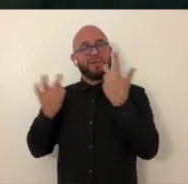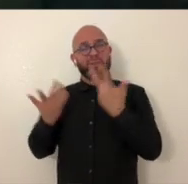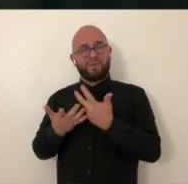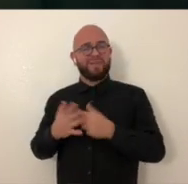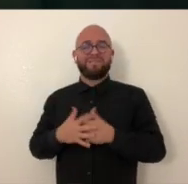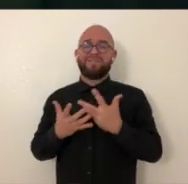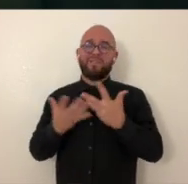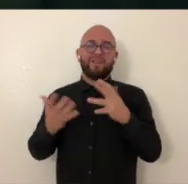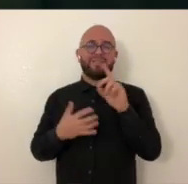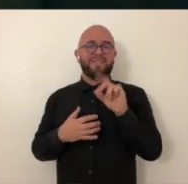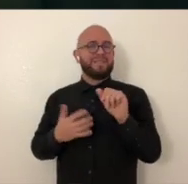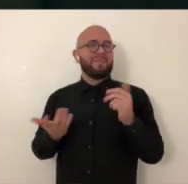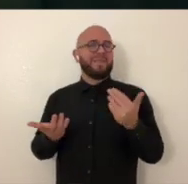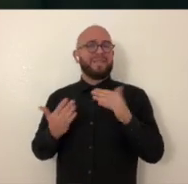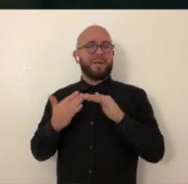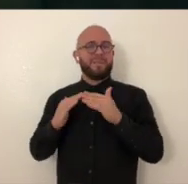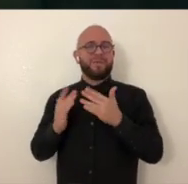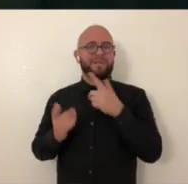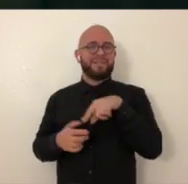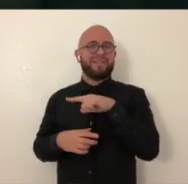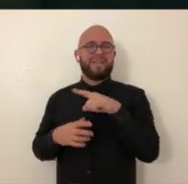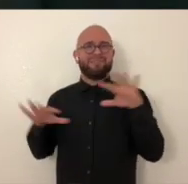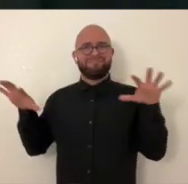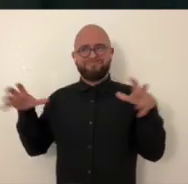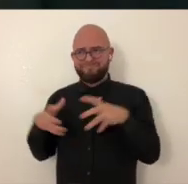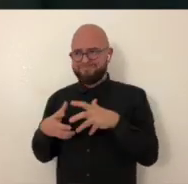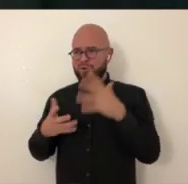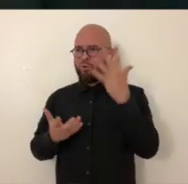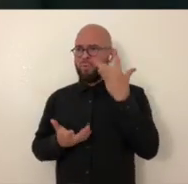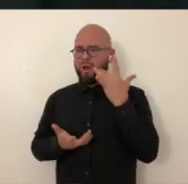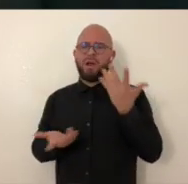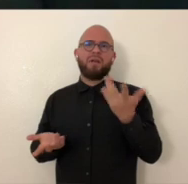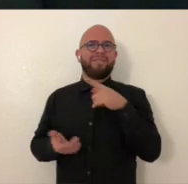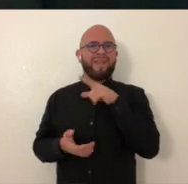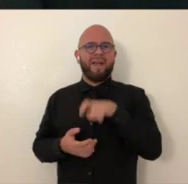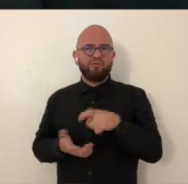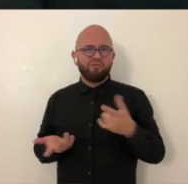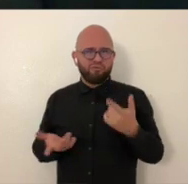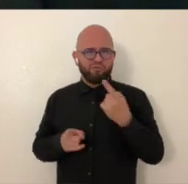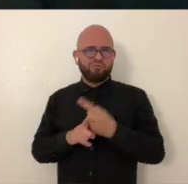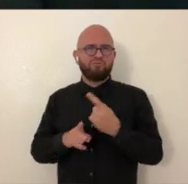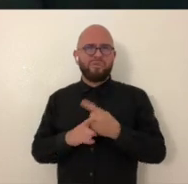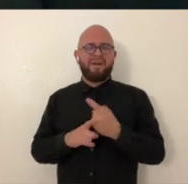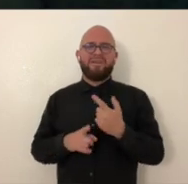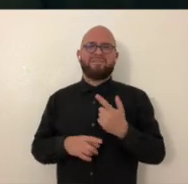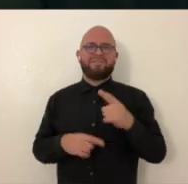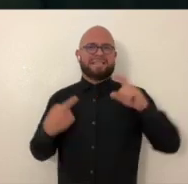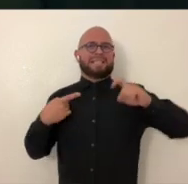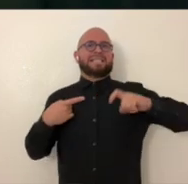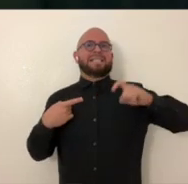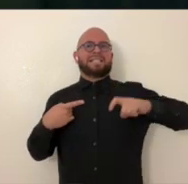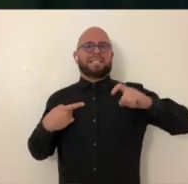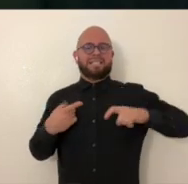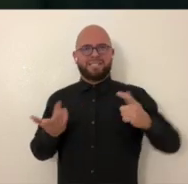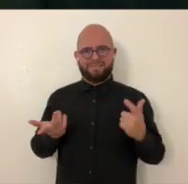But on the other hand, there's something you have to consider, which is that a lot of the disability community comes together because they have to. Like it's out of